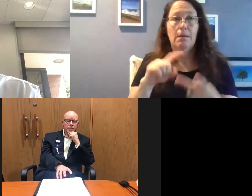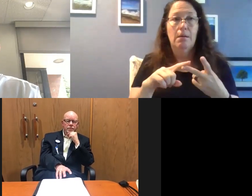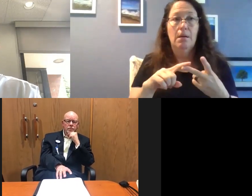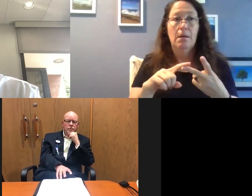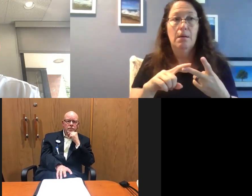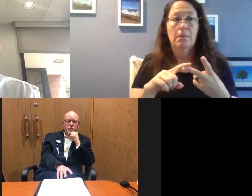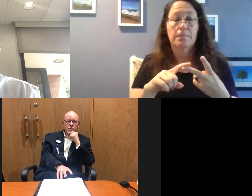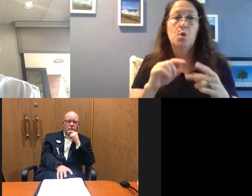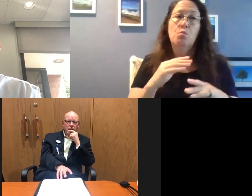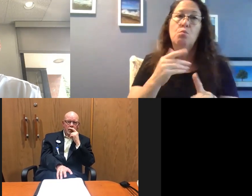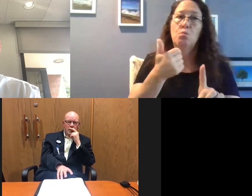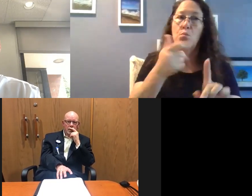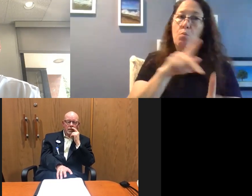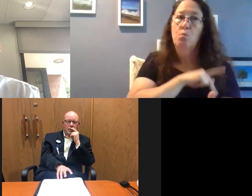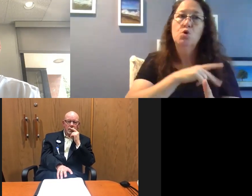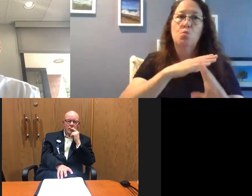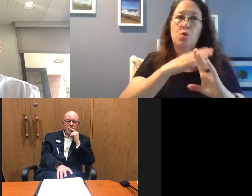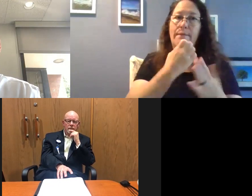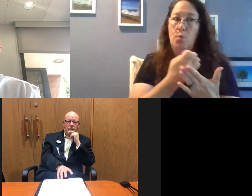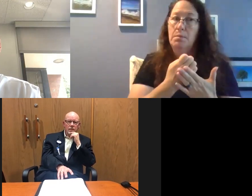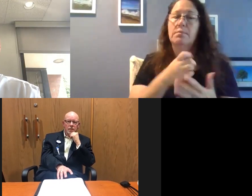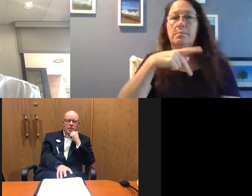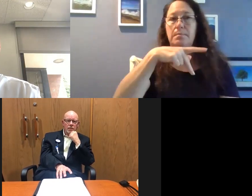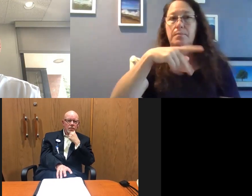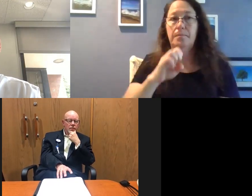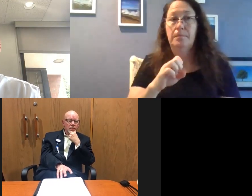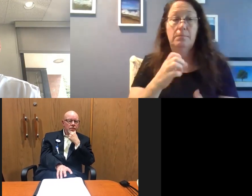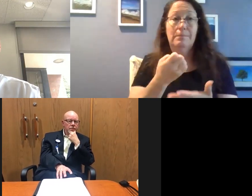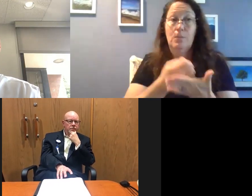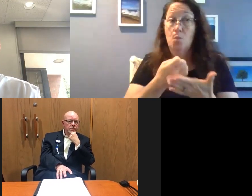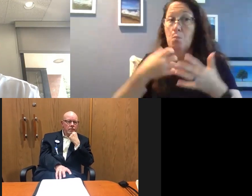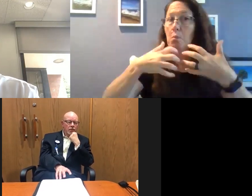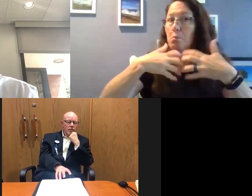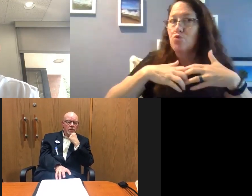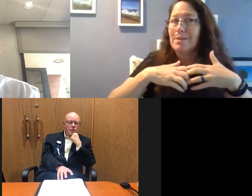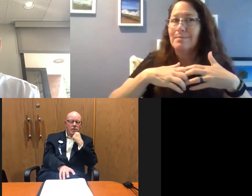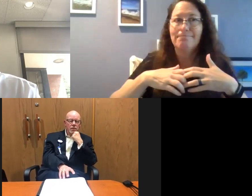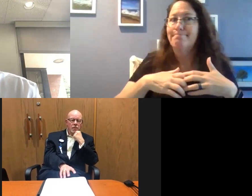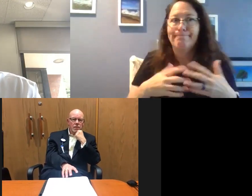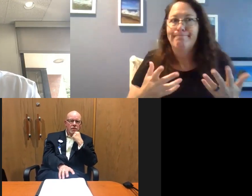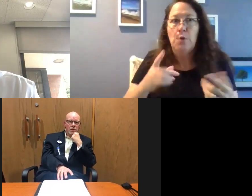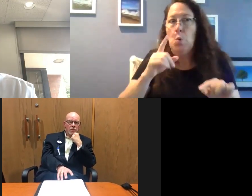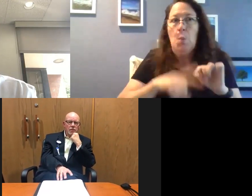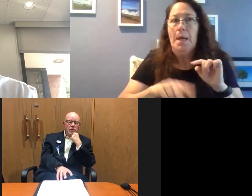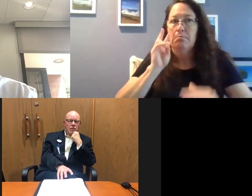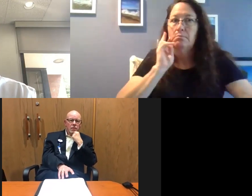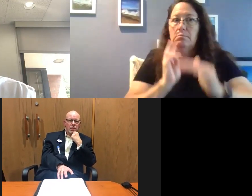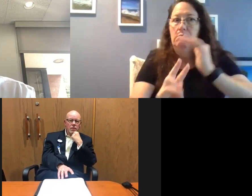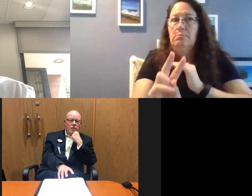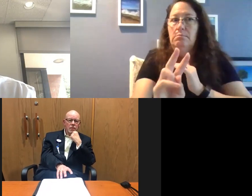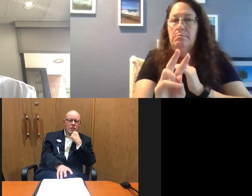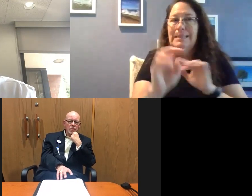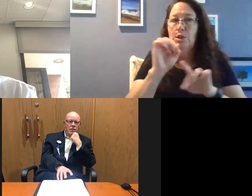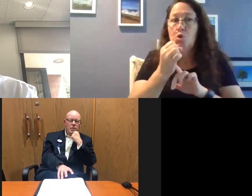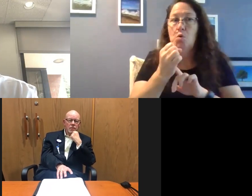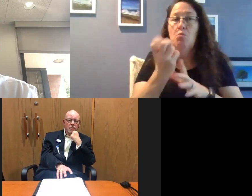protective equipment, equipment or any kind of equipment, we can't, we can't, um, see, we can't foresee any scenario where